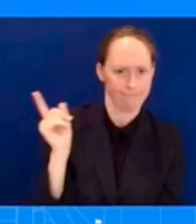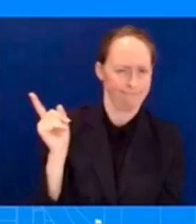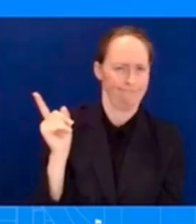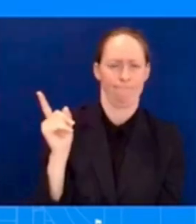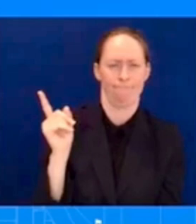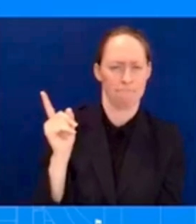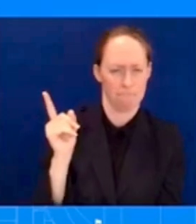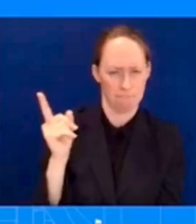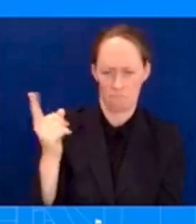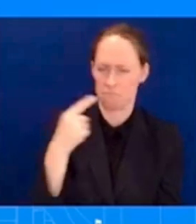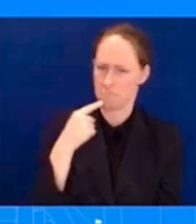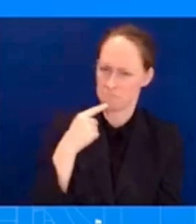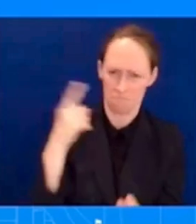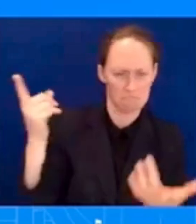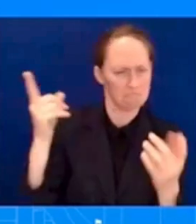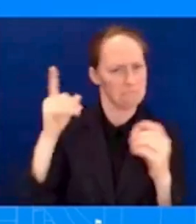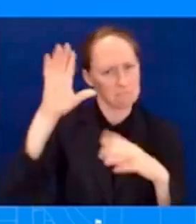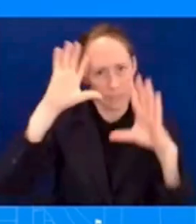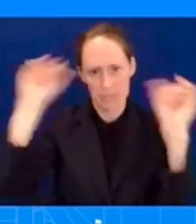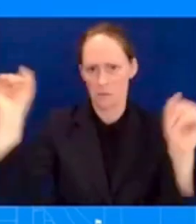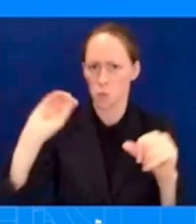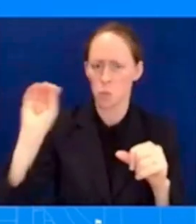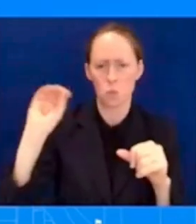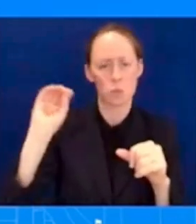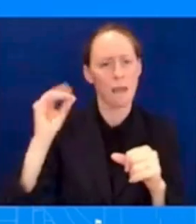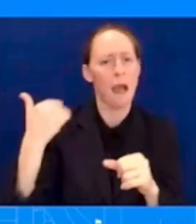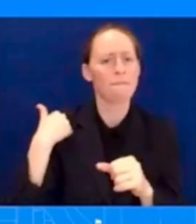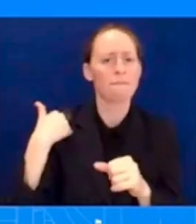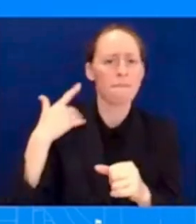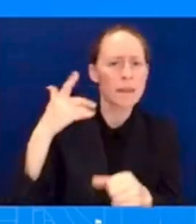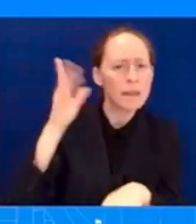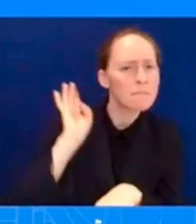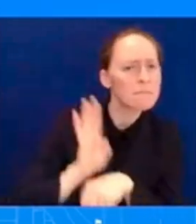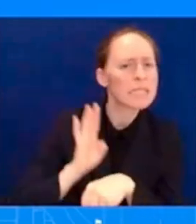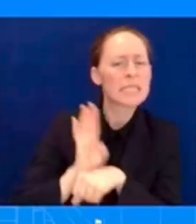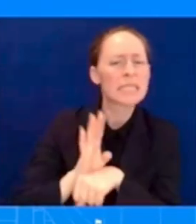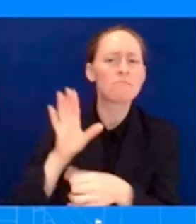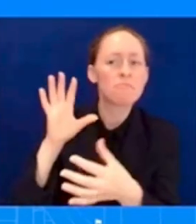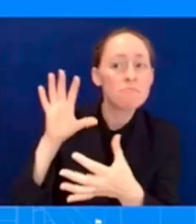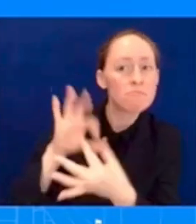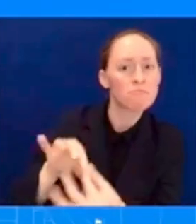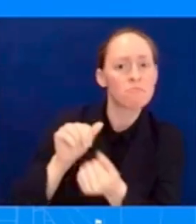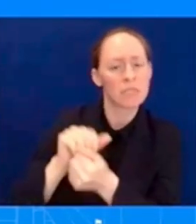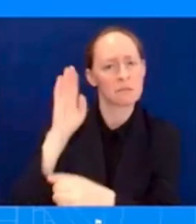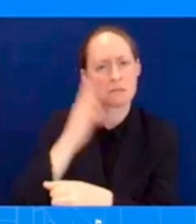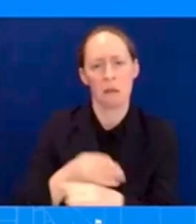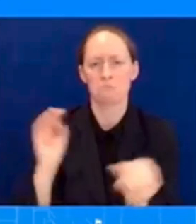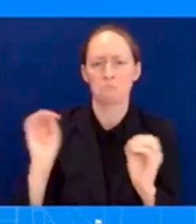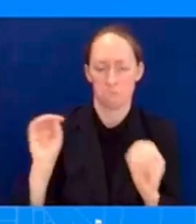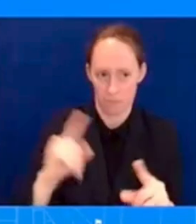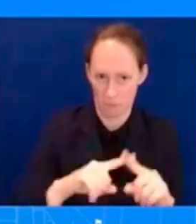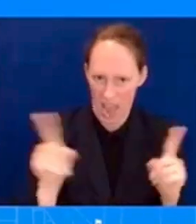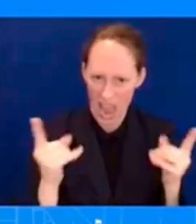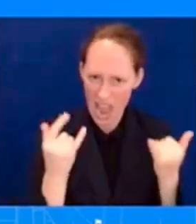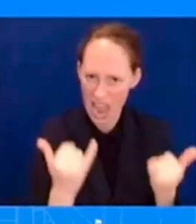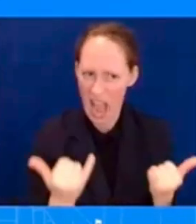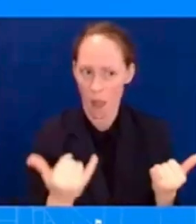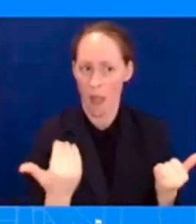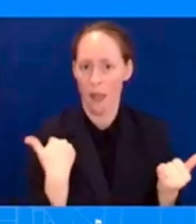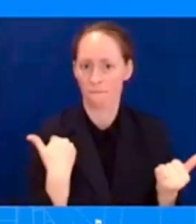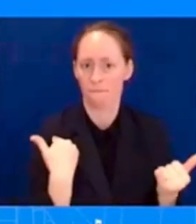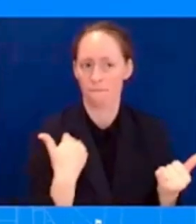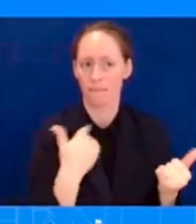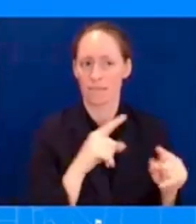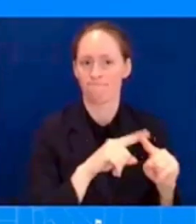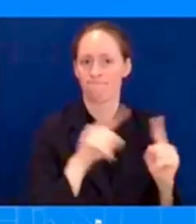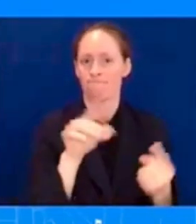some more sweeping authority, just to be clear, can you say with certainty that David Weiss isn't going to unearth any connections between the President and his son's